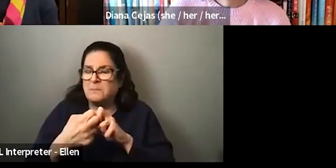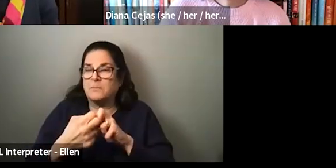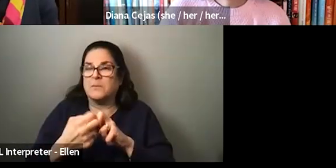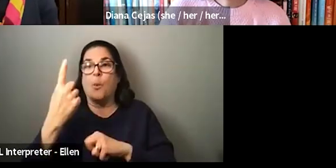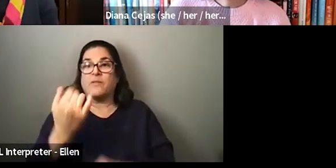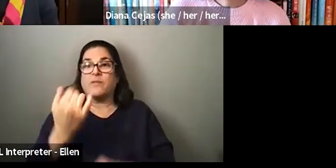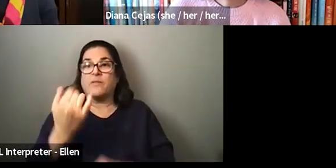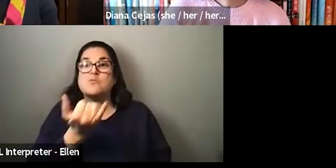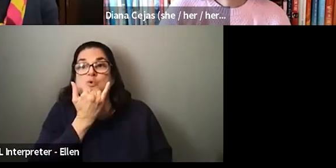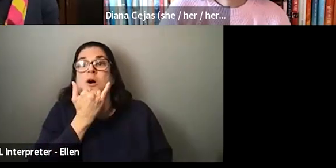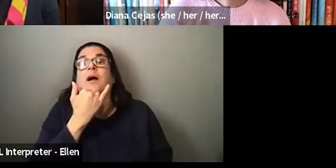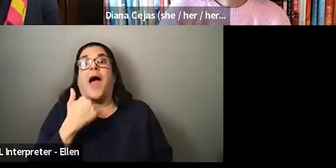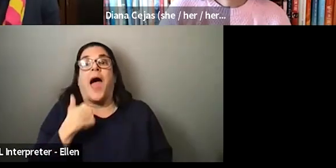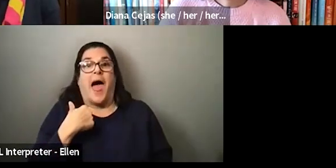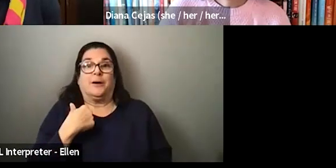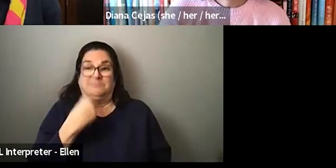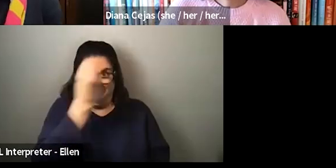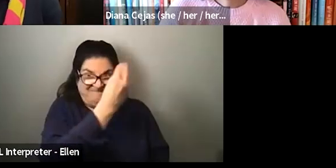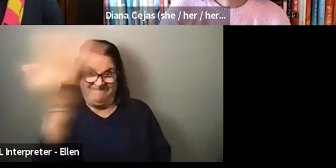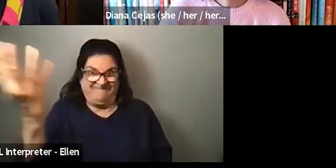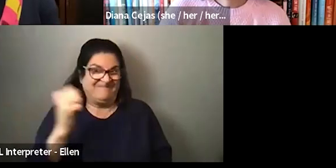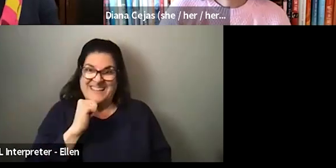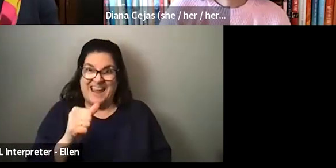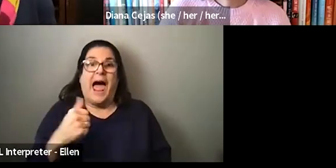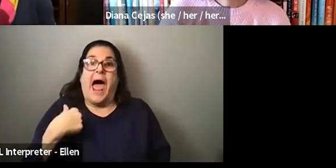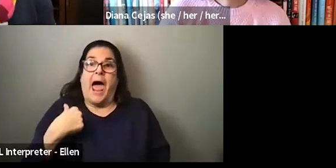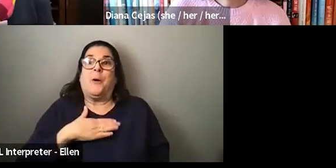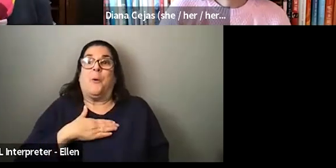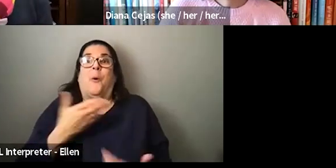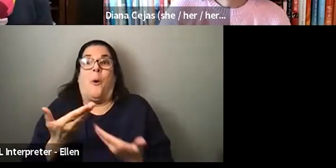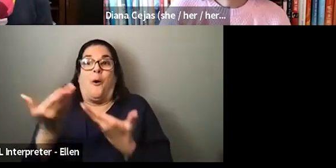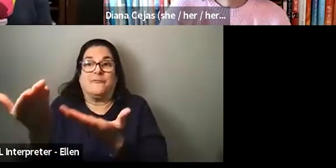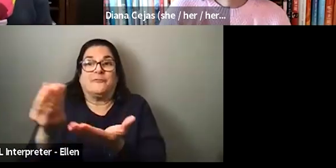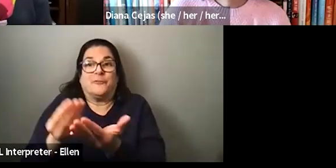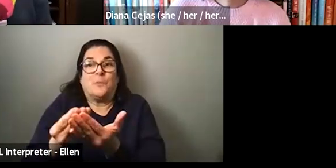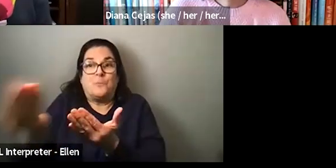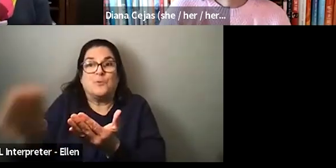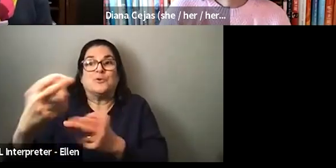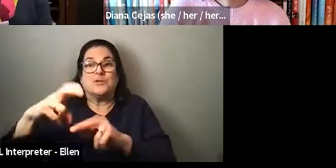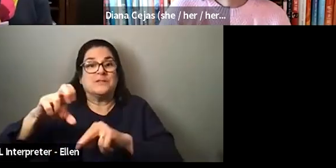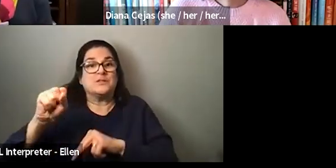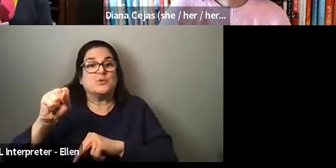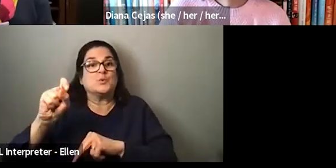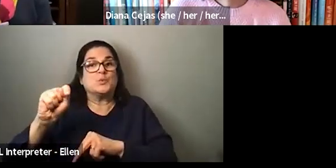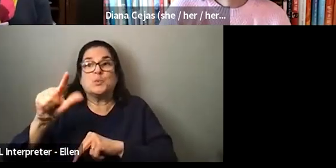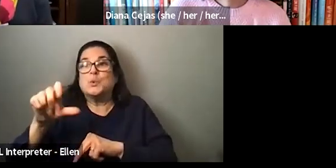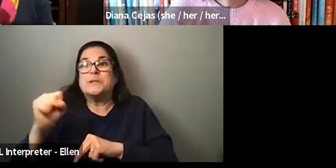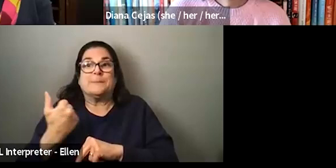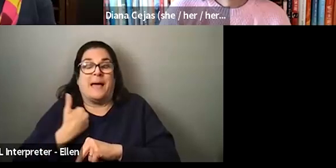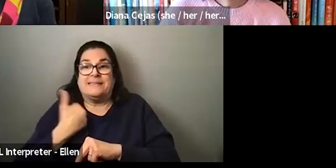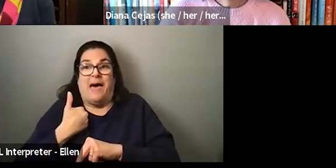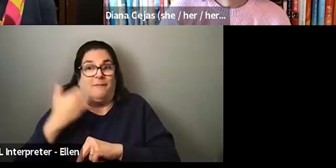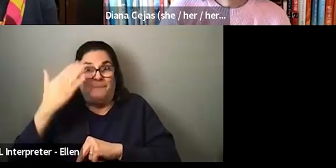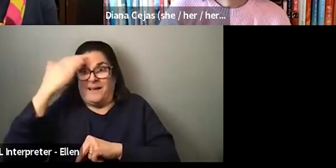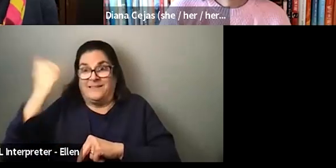I would recommend not doing is I even offered to purchase the step stools myself, right? Because I was just so like taken aback by this and,